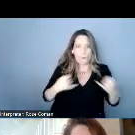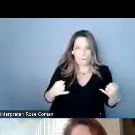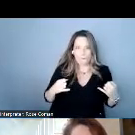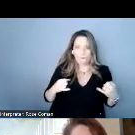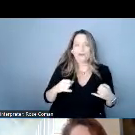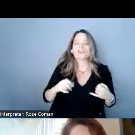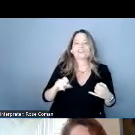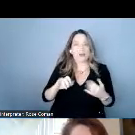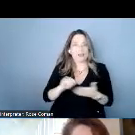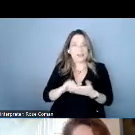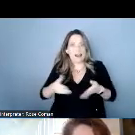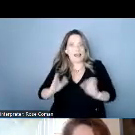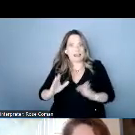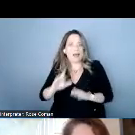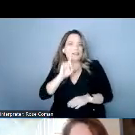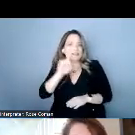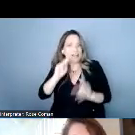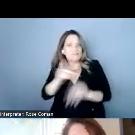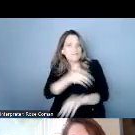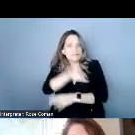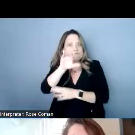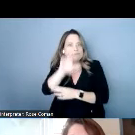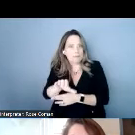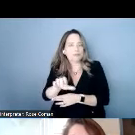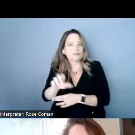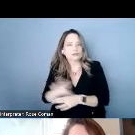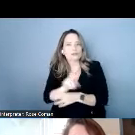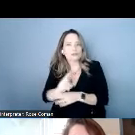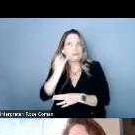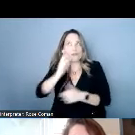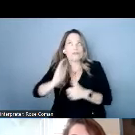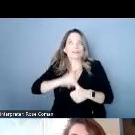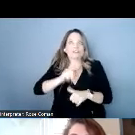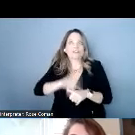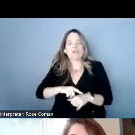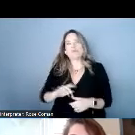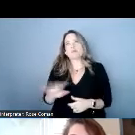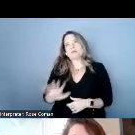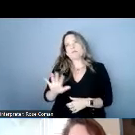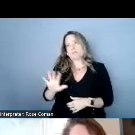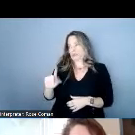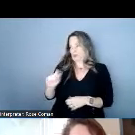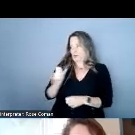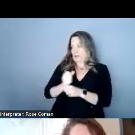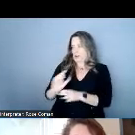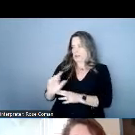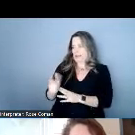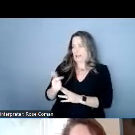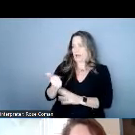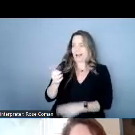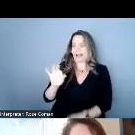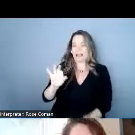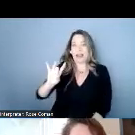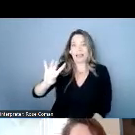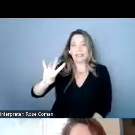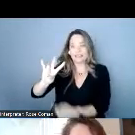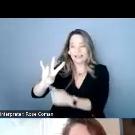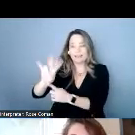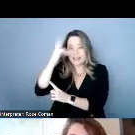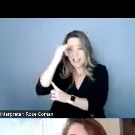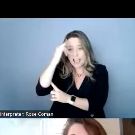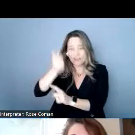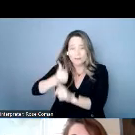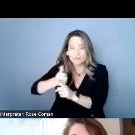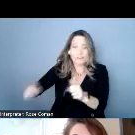for the very first time about 20 years later in 1987 that's when california became the first aid to